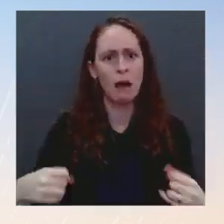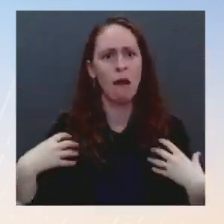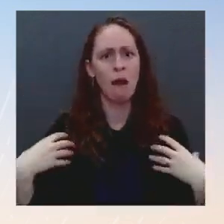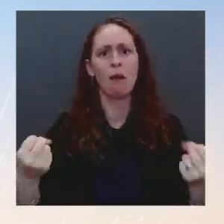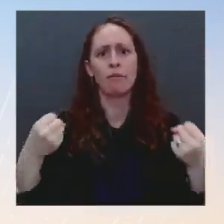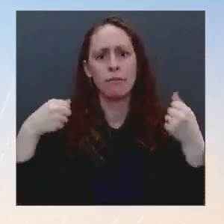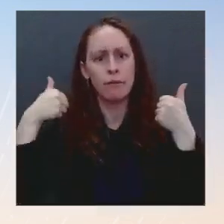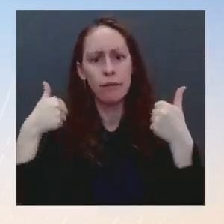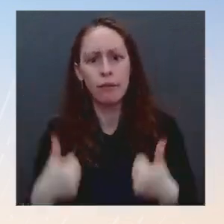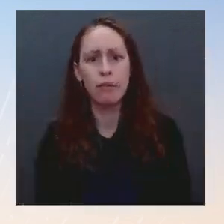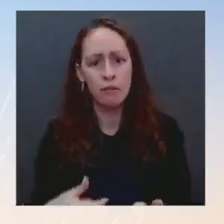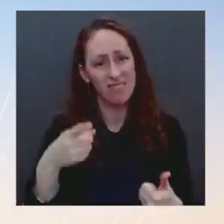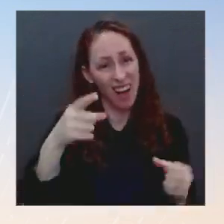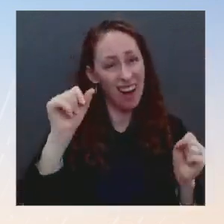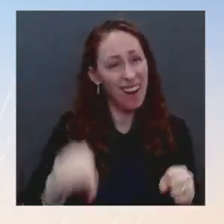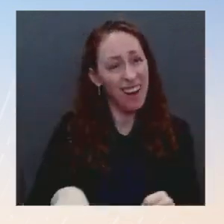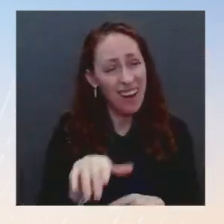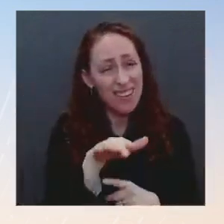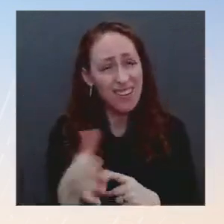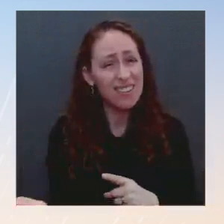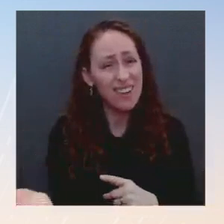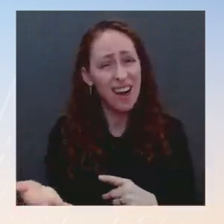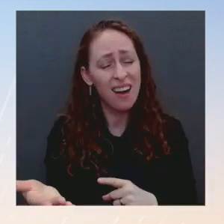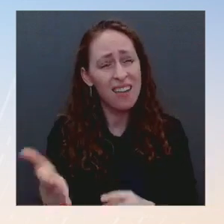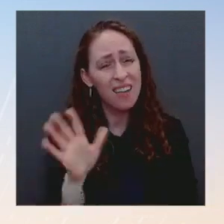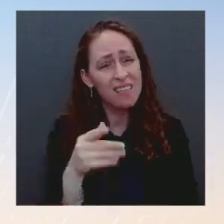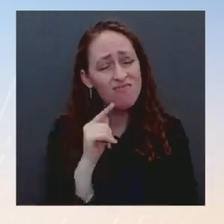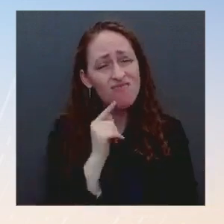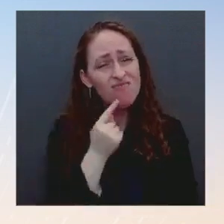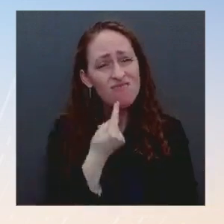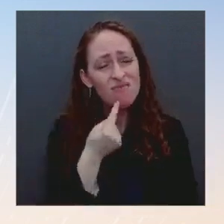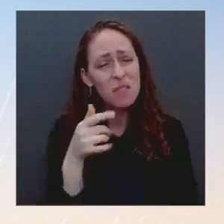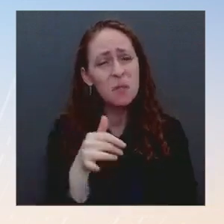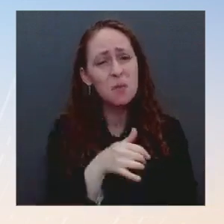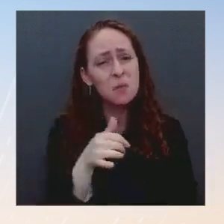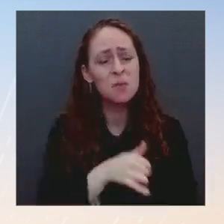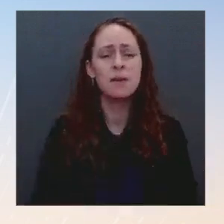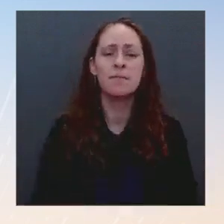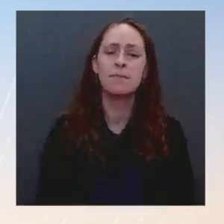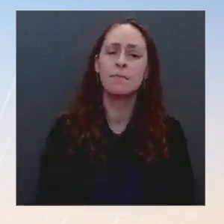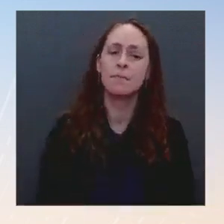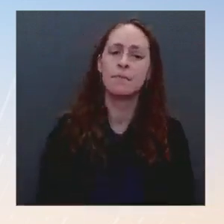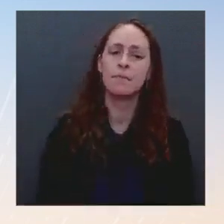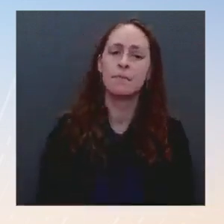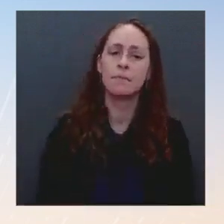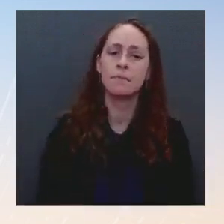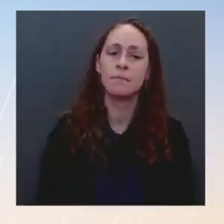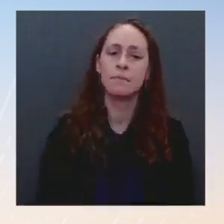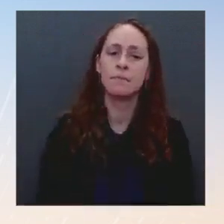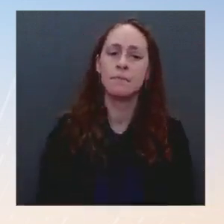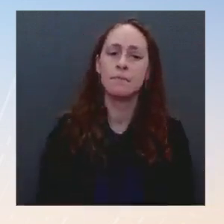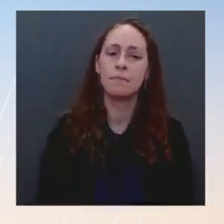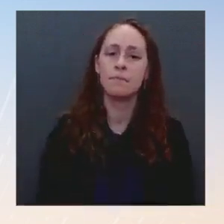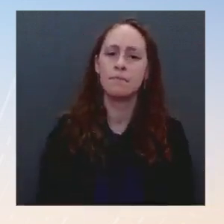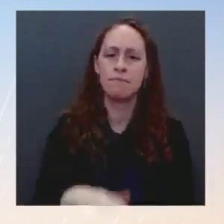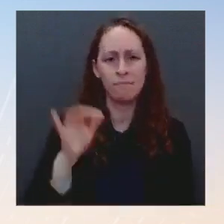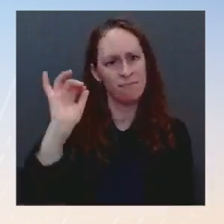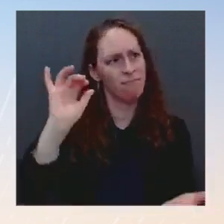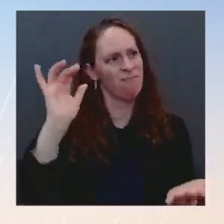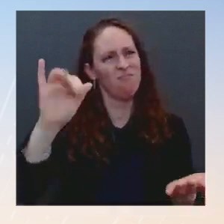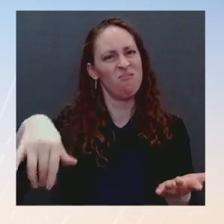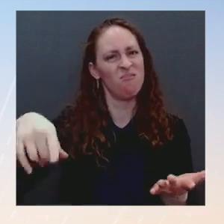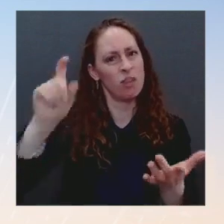And we think that is something that unquestionably should be the basis of how people are communicating about it. But ultimately, you know,